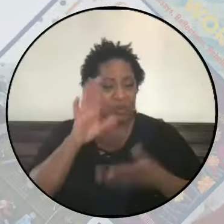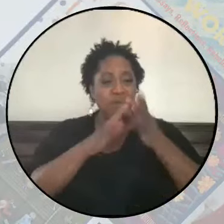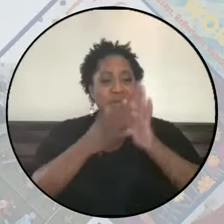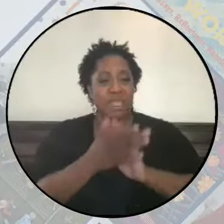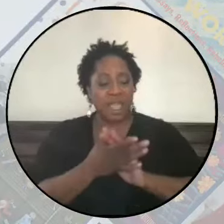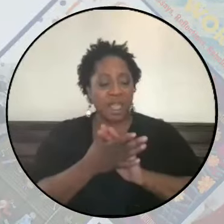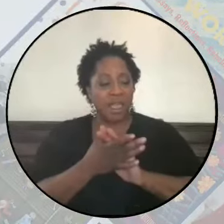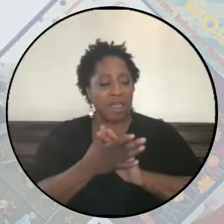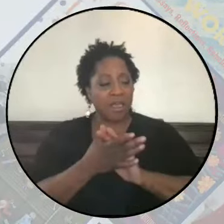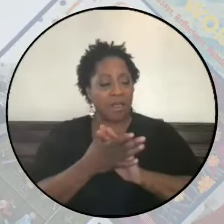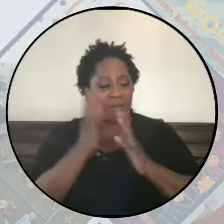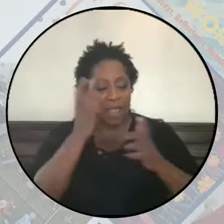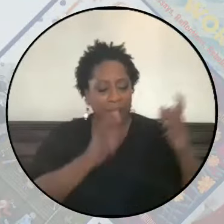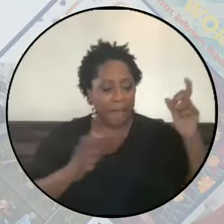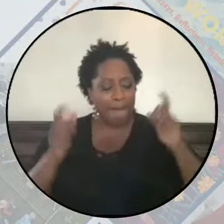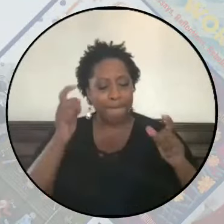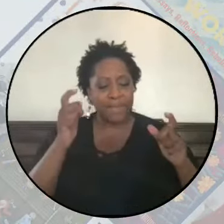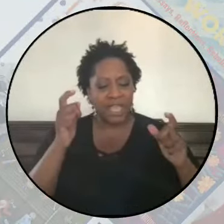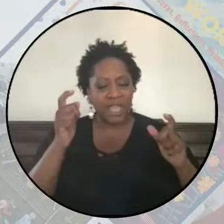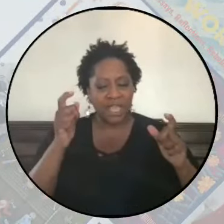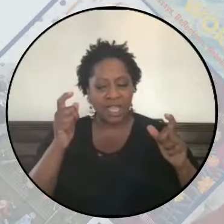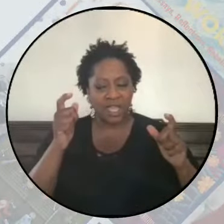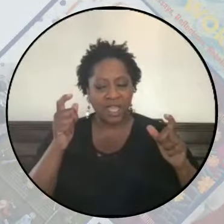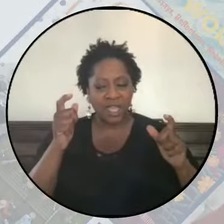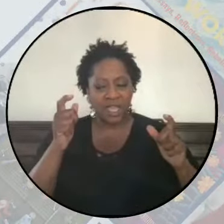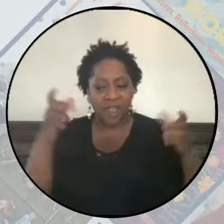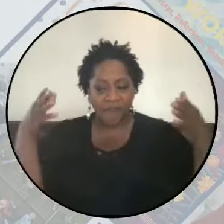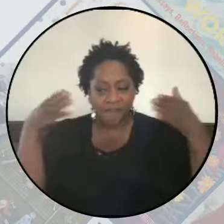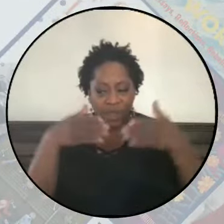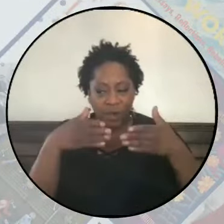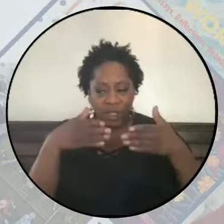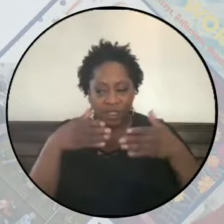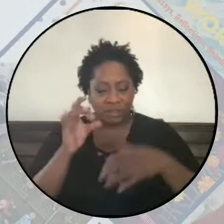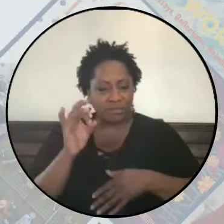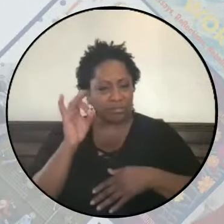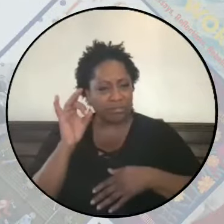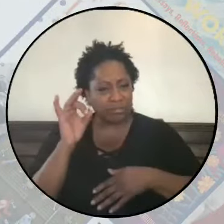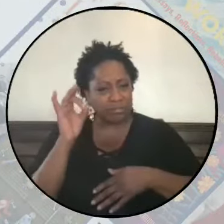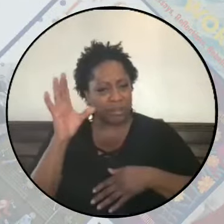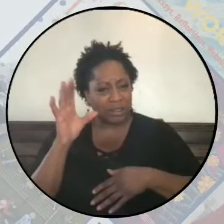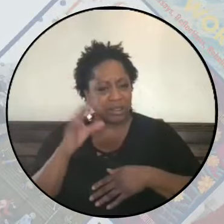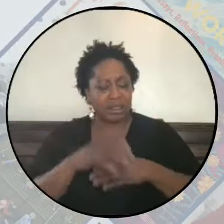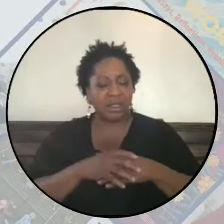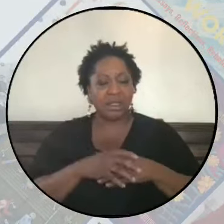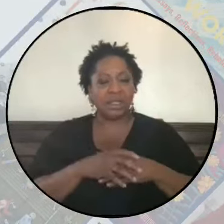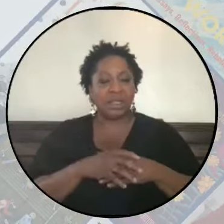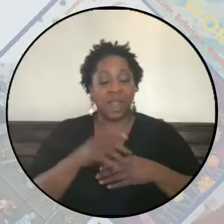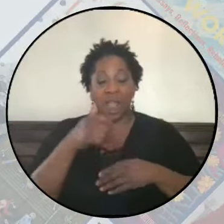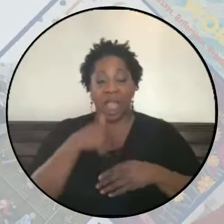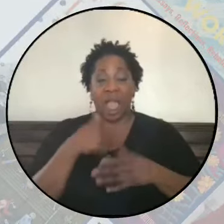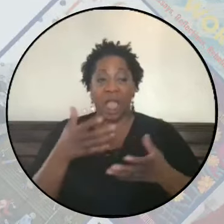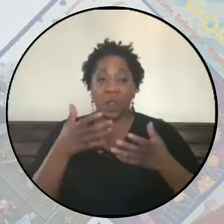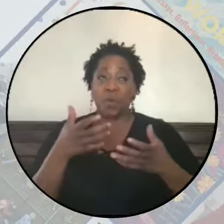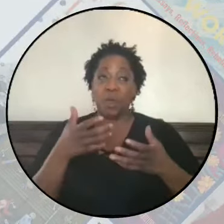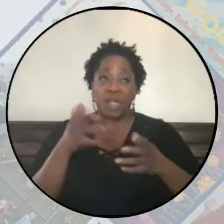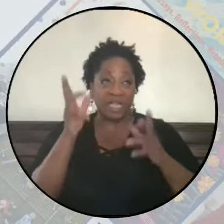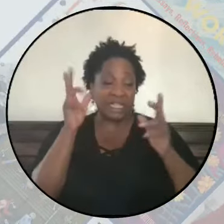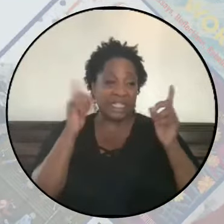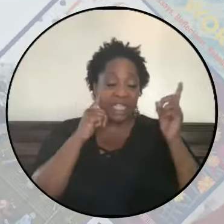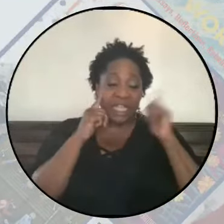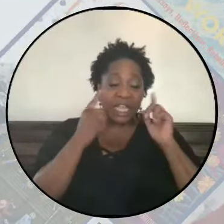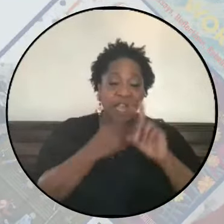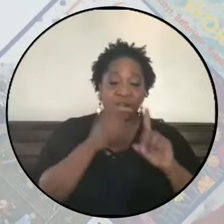such a major focus. But I would, you know, I would like to hear